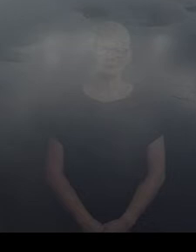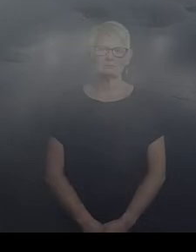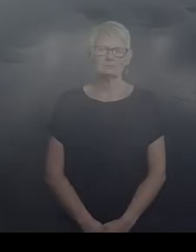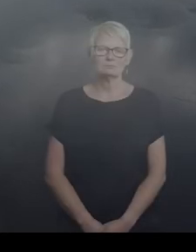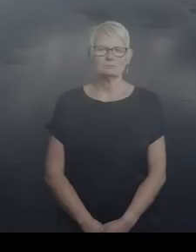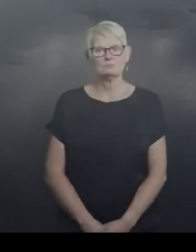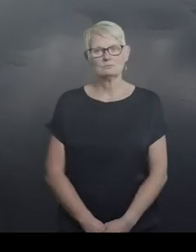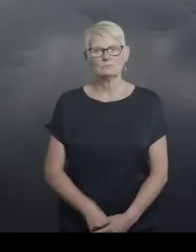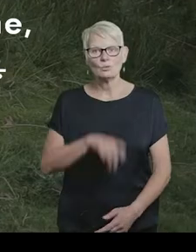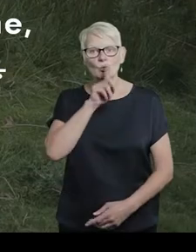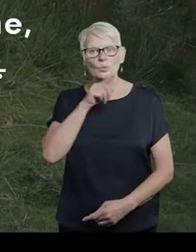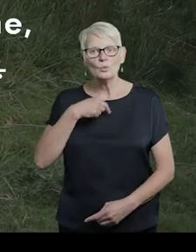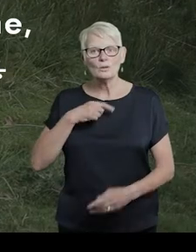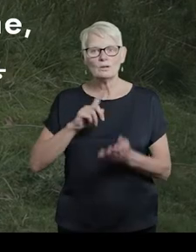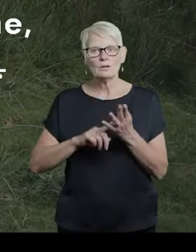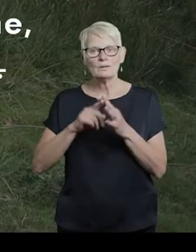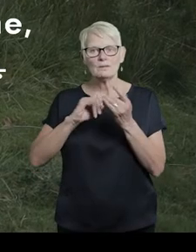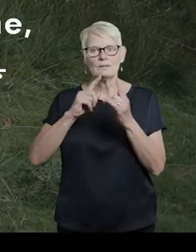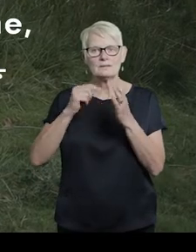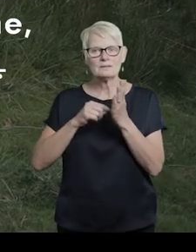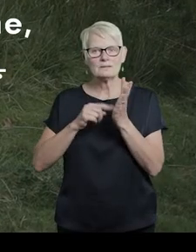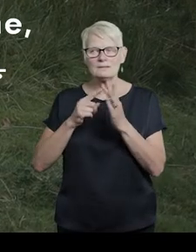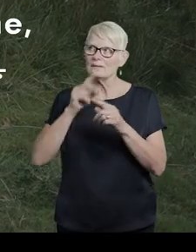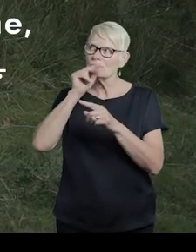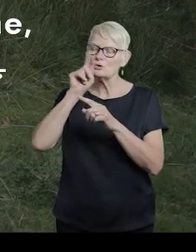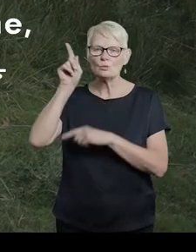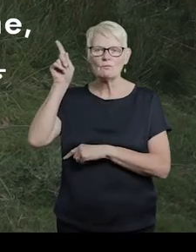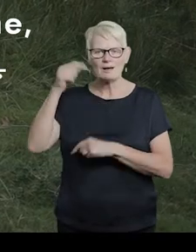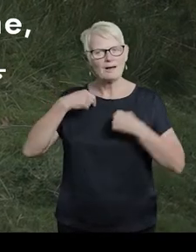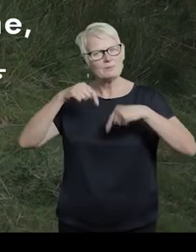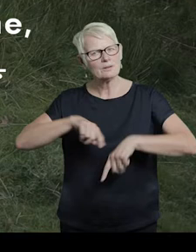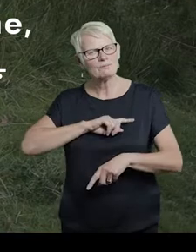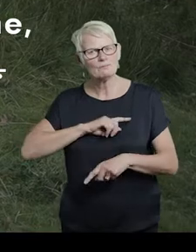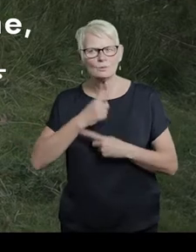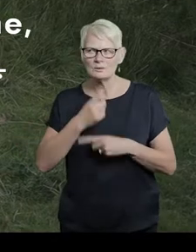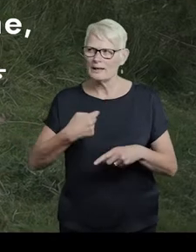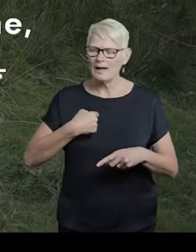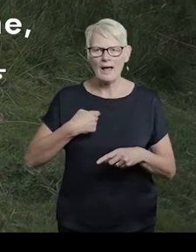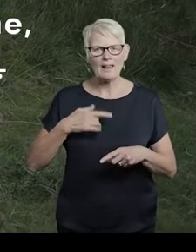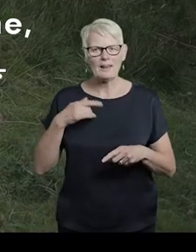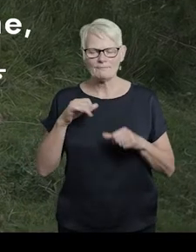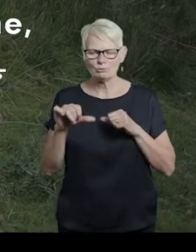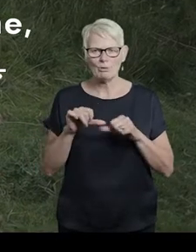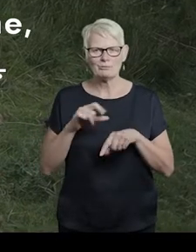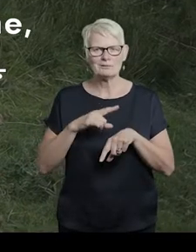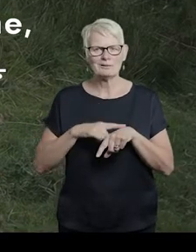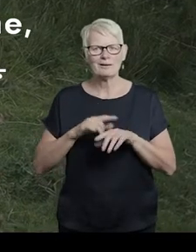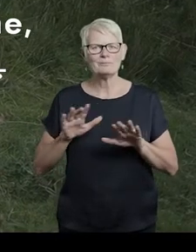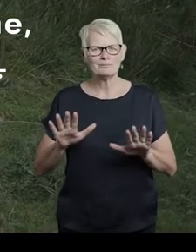I am Lizette. I am voiceover. I am here to say I live in compressed time.